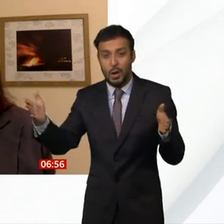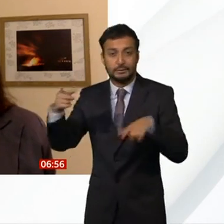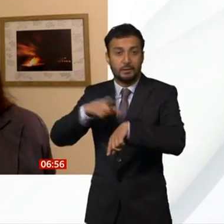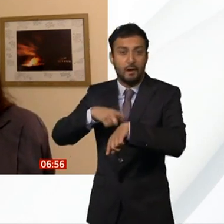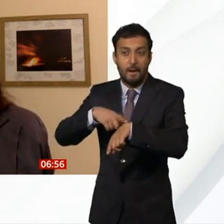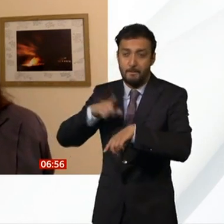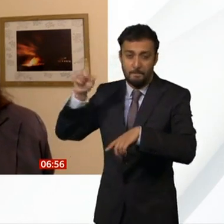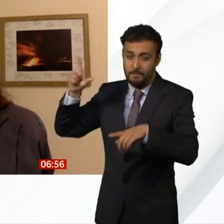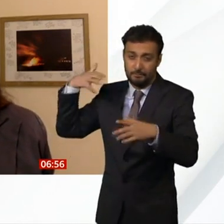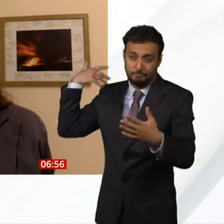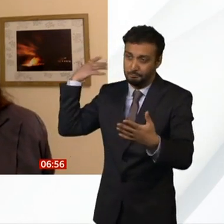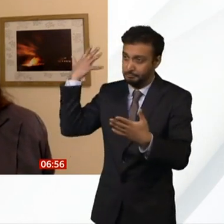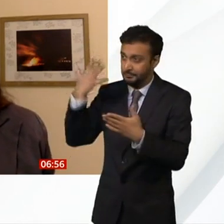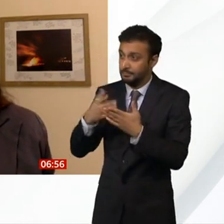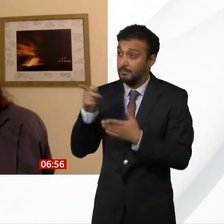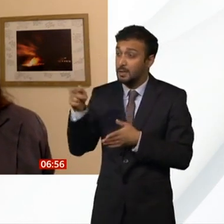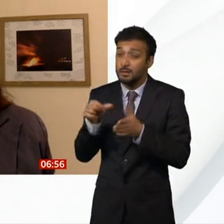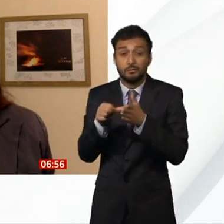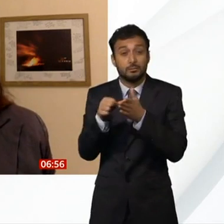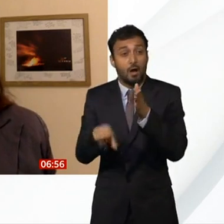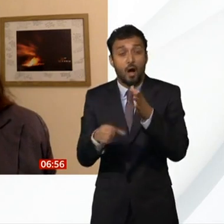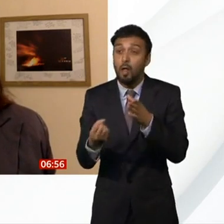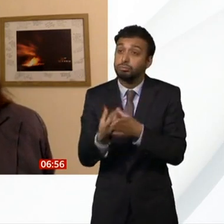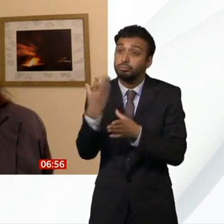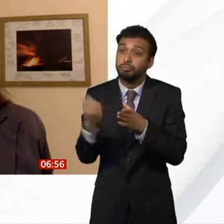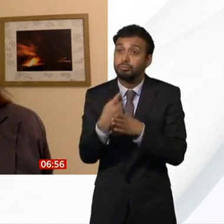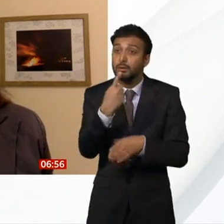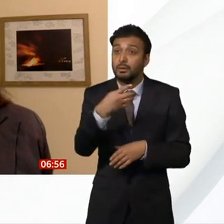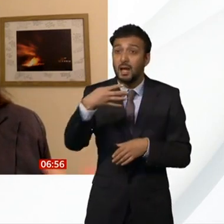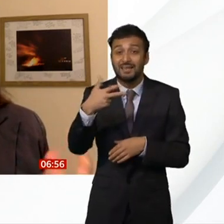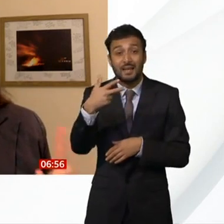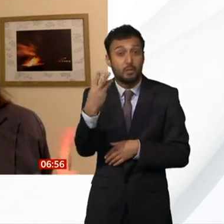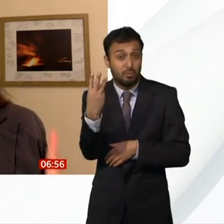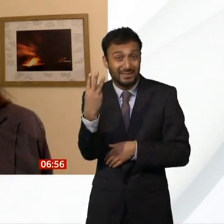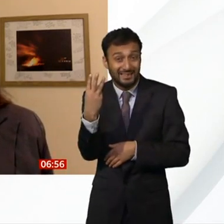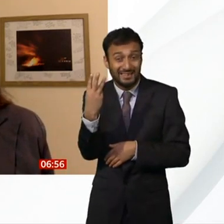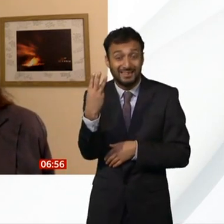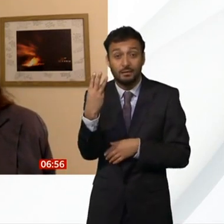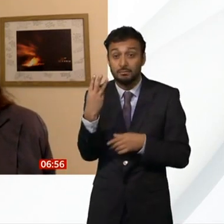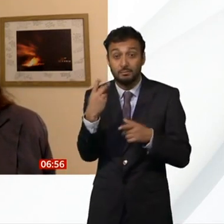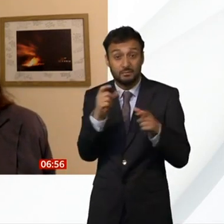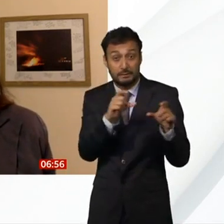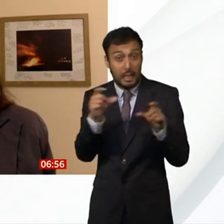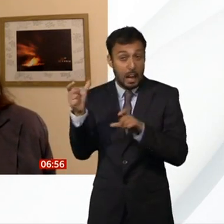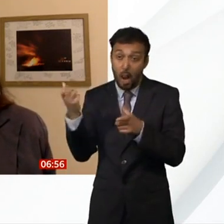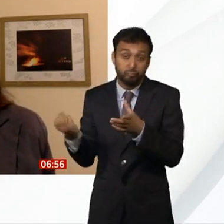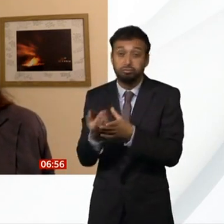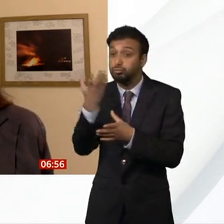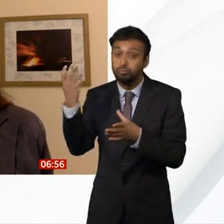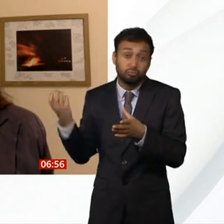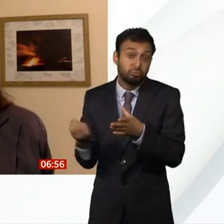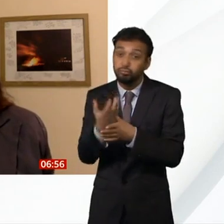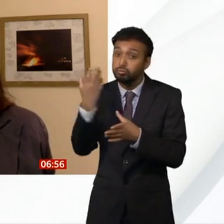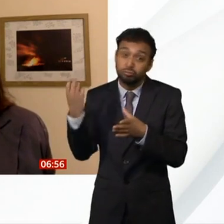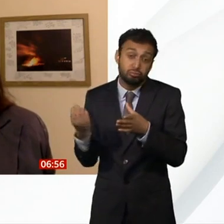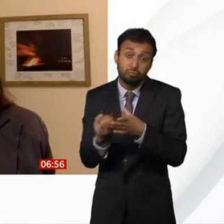It started erupting in 1983. And that picture there is the lava lake, which was